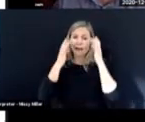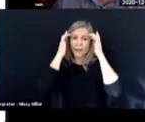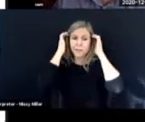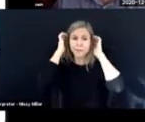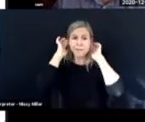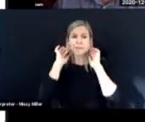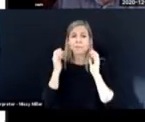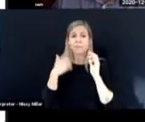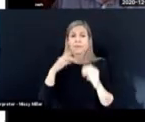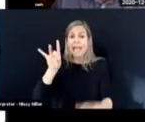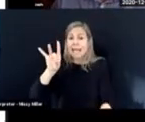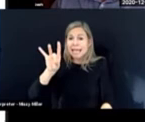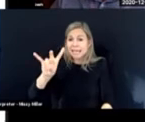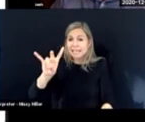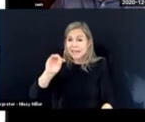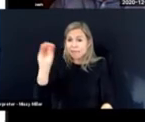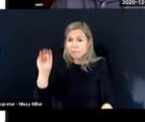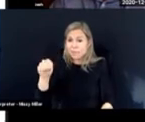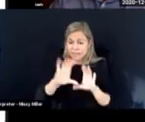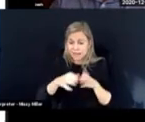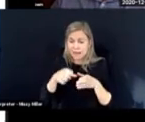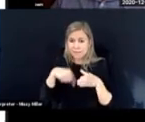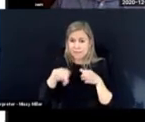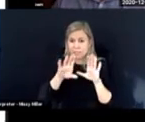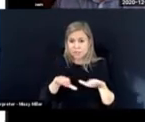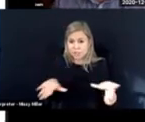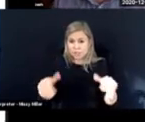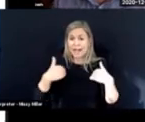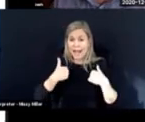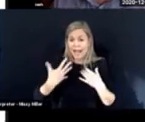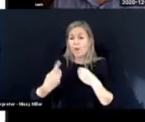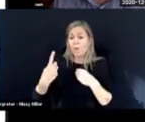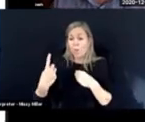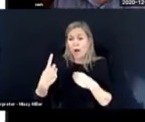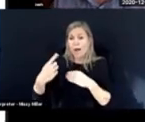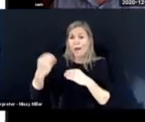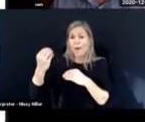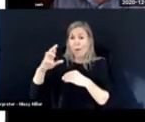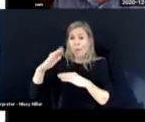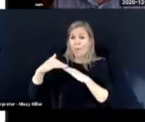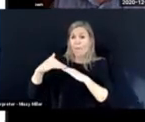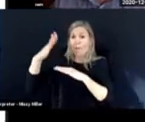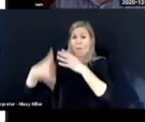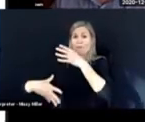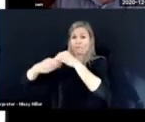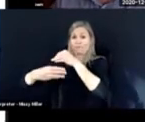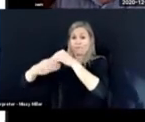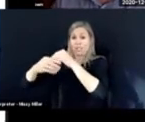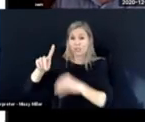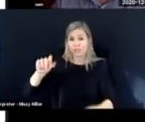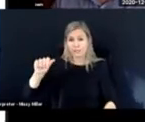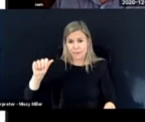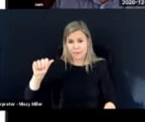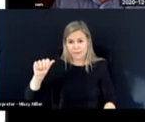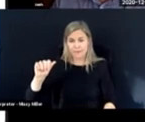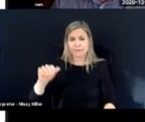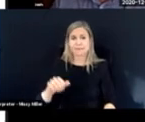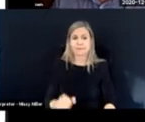working with. But 87% of the children had one or more additional disabilities.